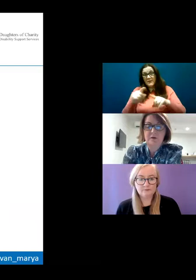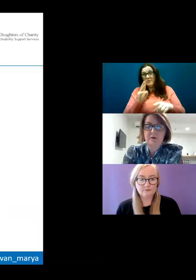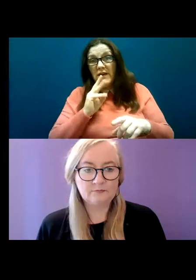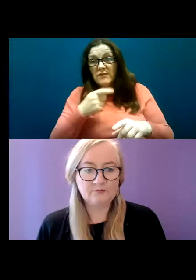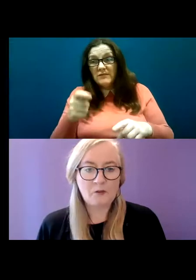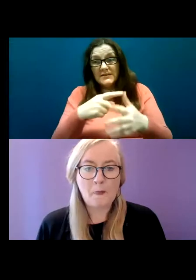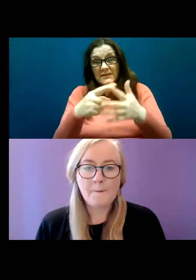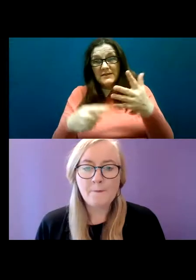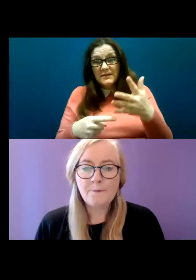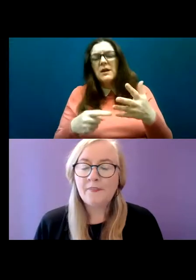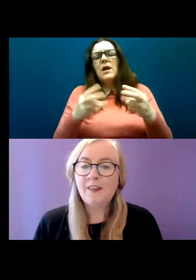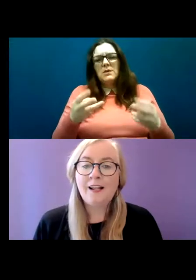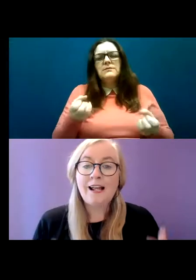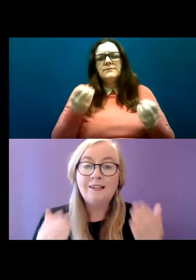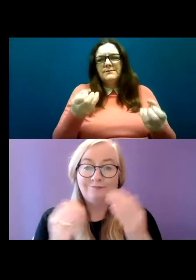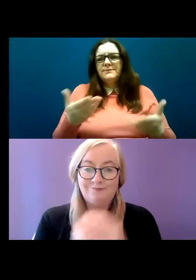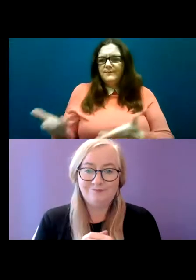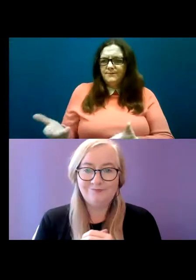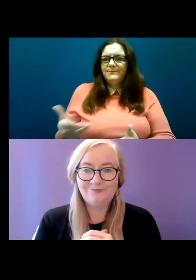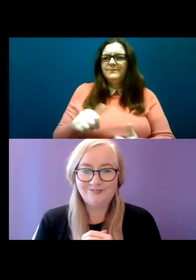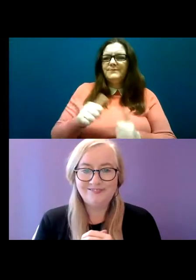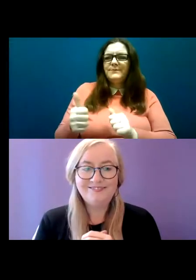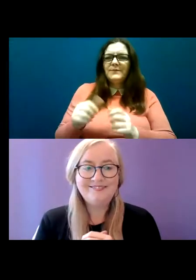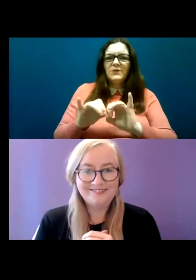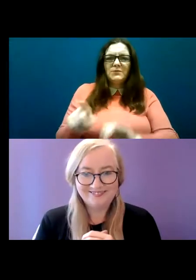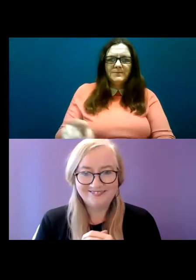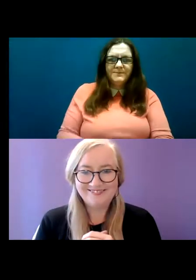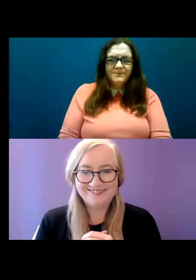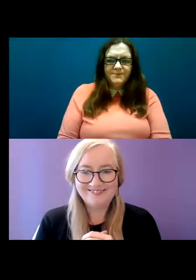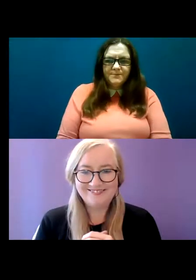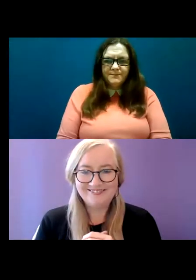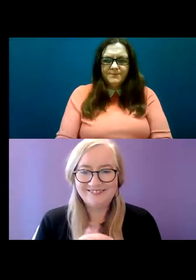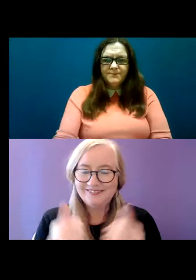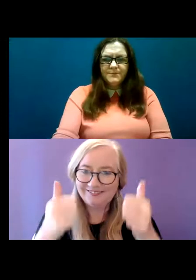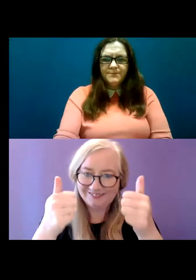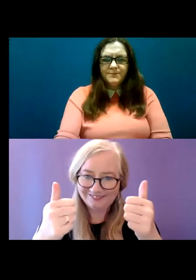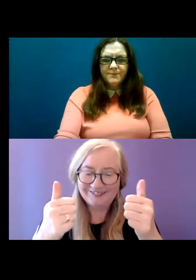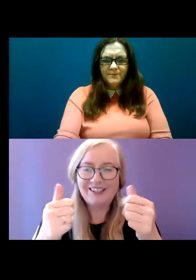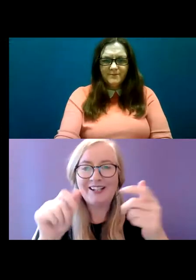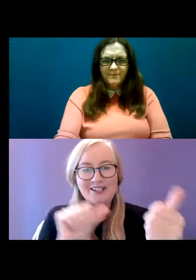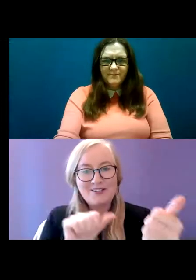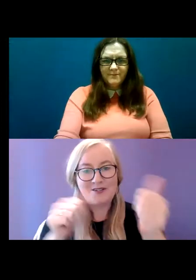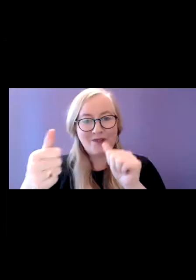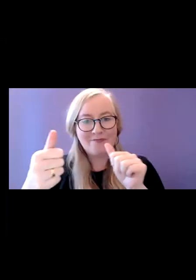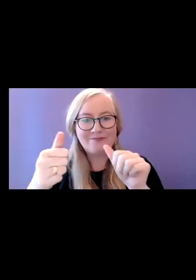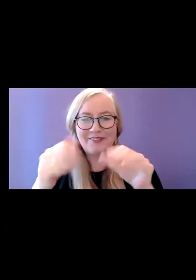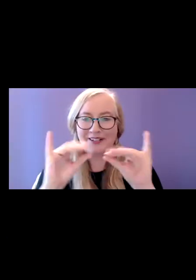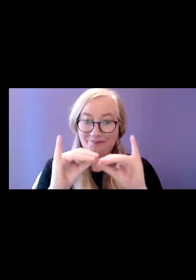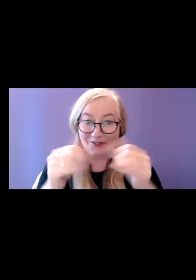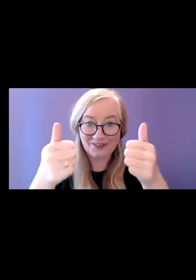So I'm just going to briefly look at the quantitative findings. I've just seen if Catherine's going to break.